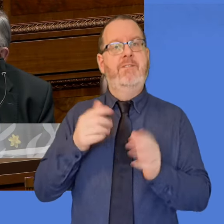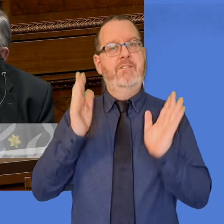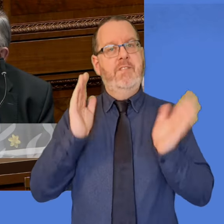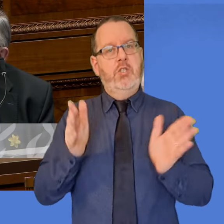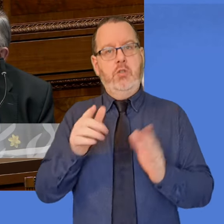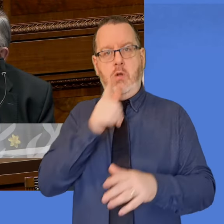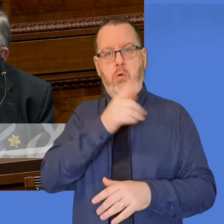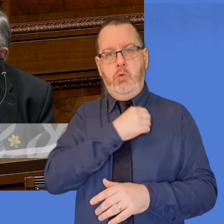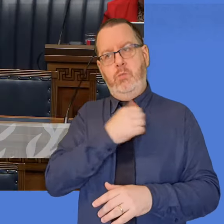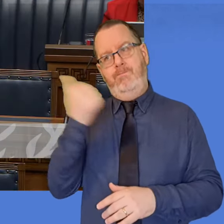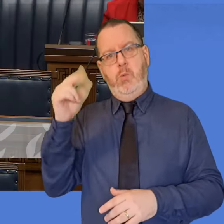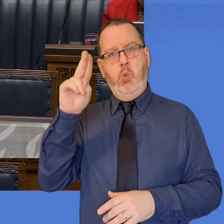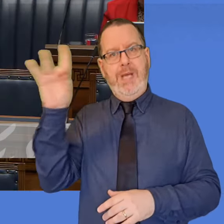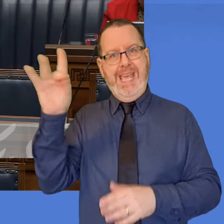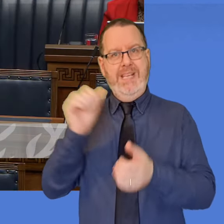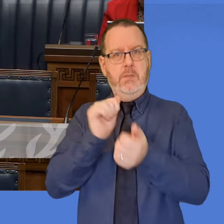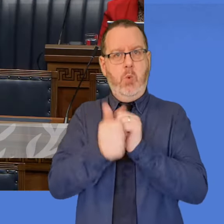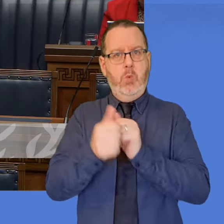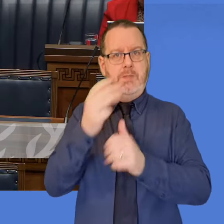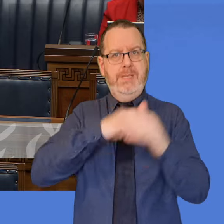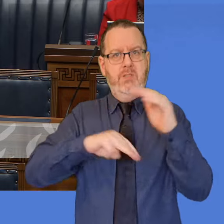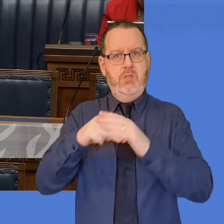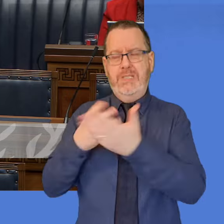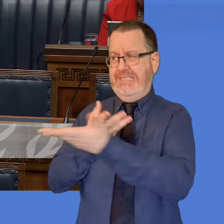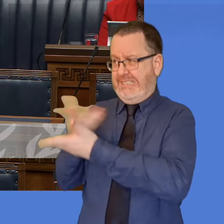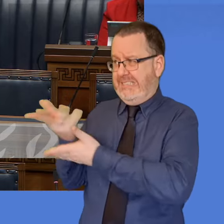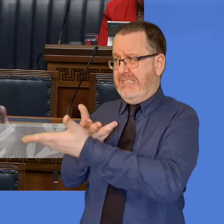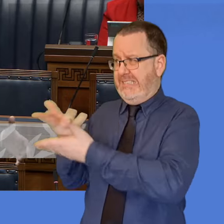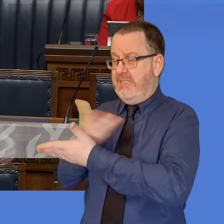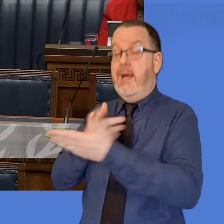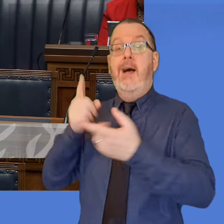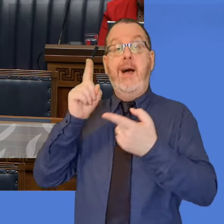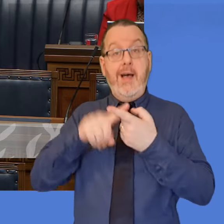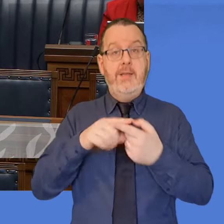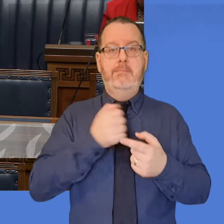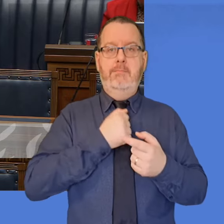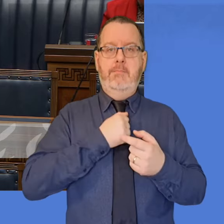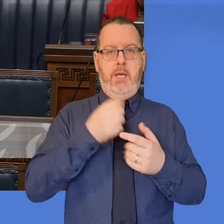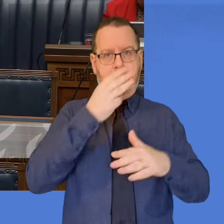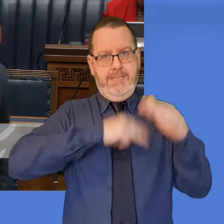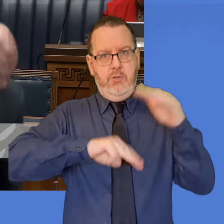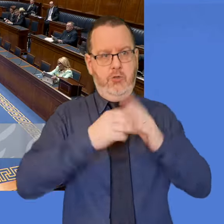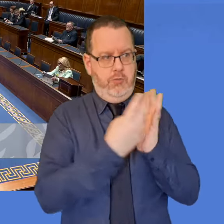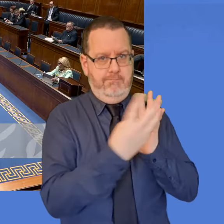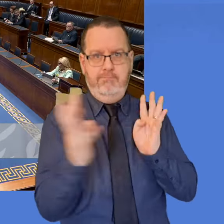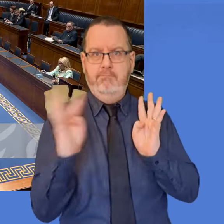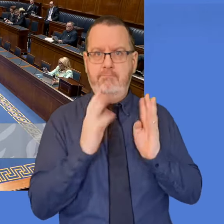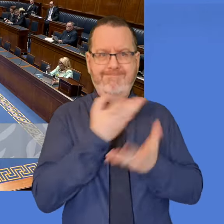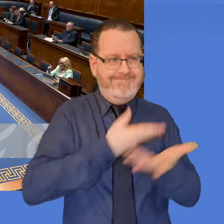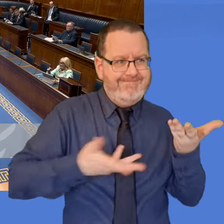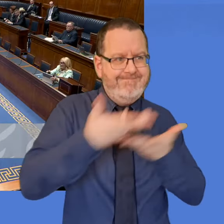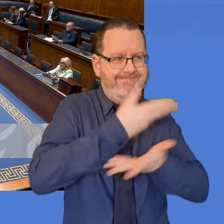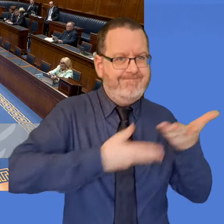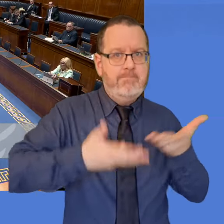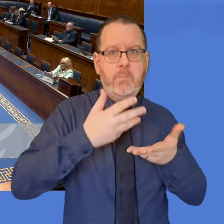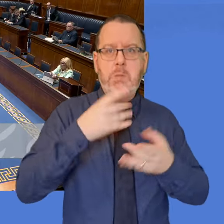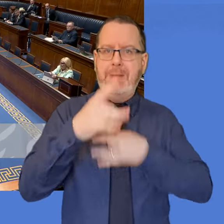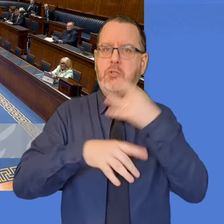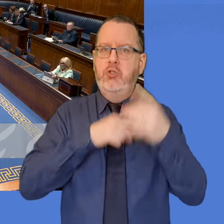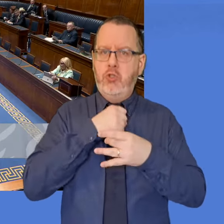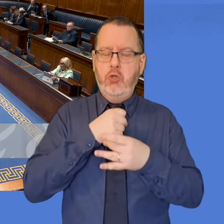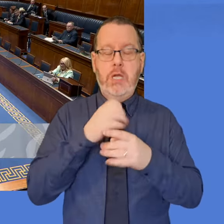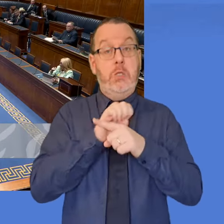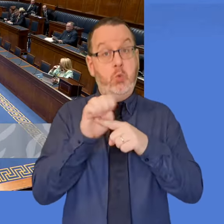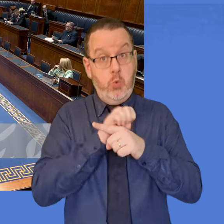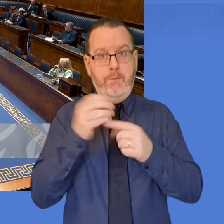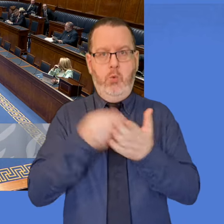colleagues to make sure that we have the funding that is necessary in order for these plans to proceed. That concludes the